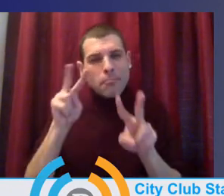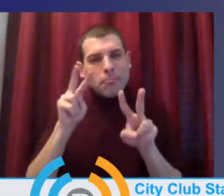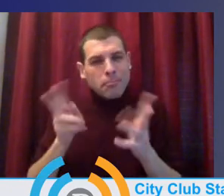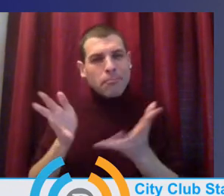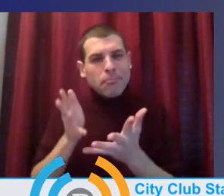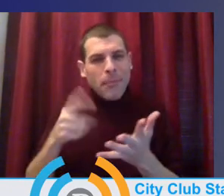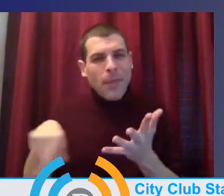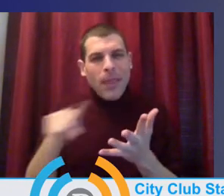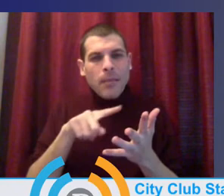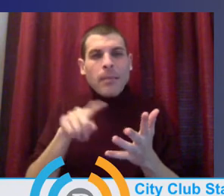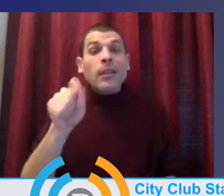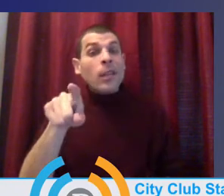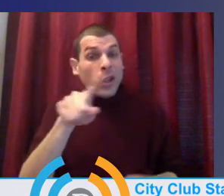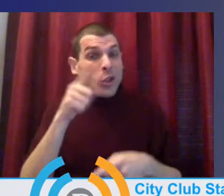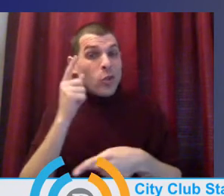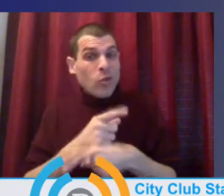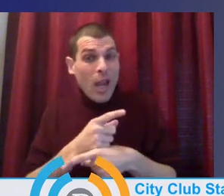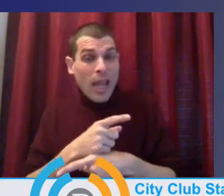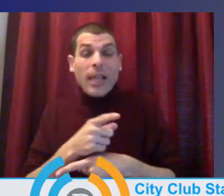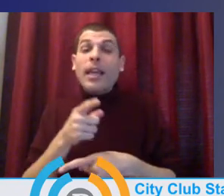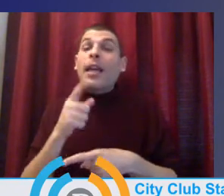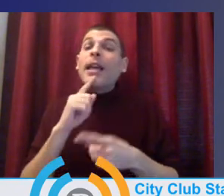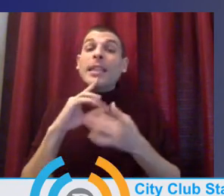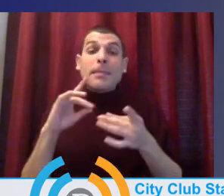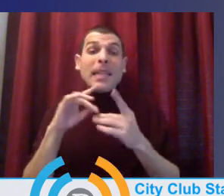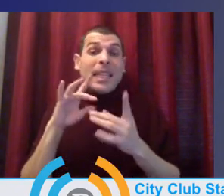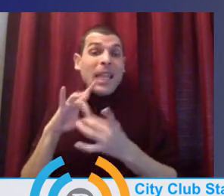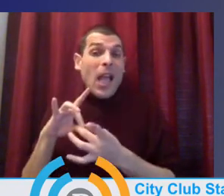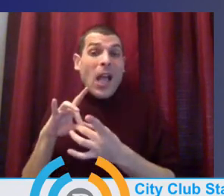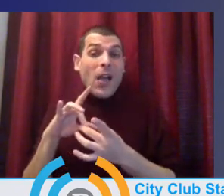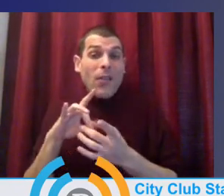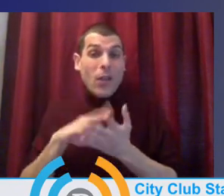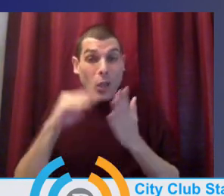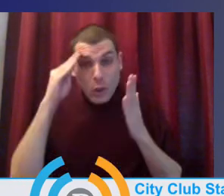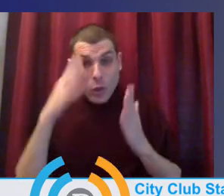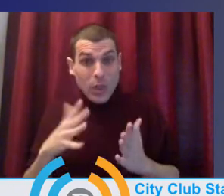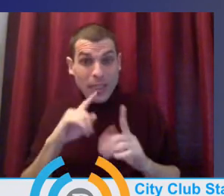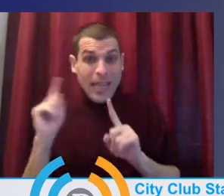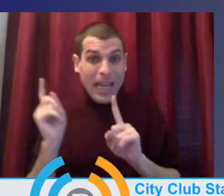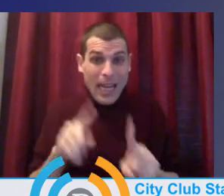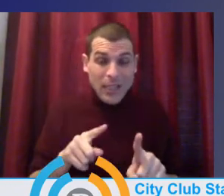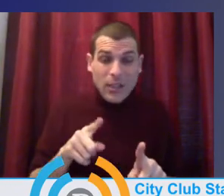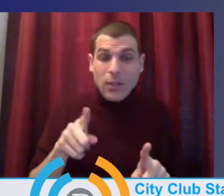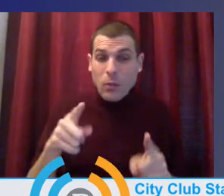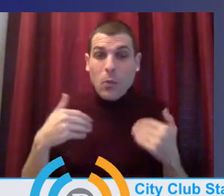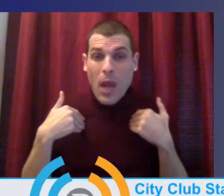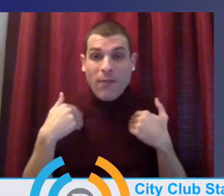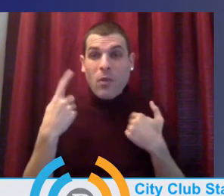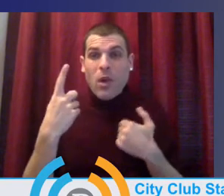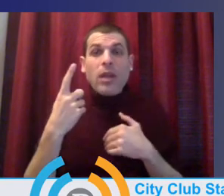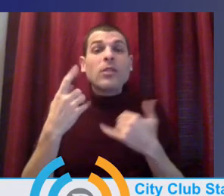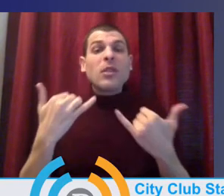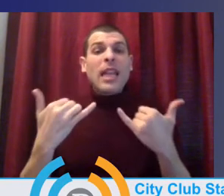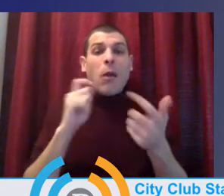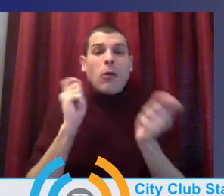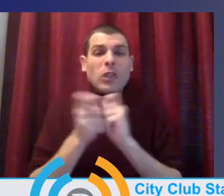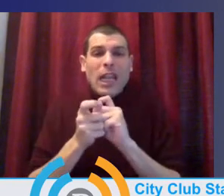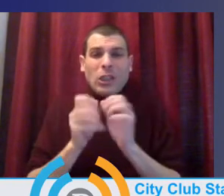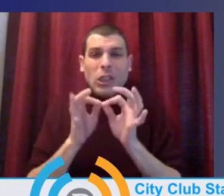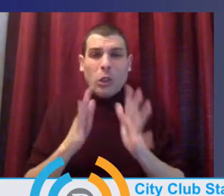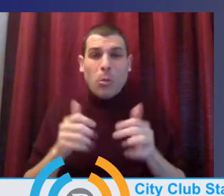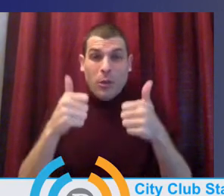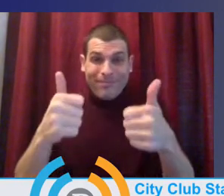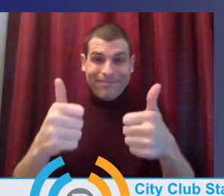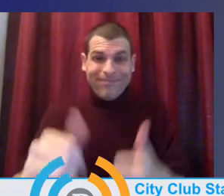Speaking of answers and questions from students, we have one queued up for you all from, uh, Annabelle Tonio from, uh,